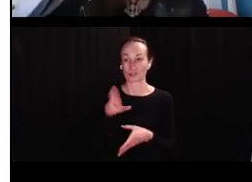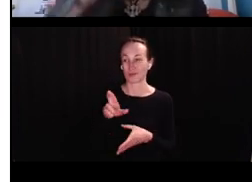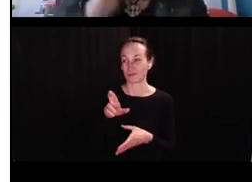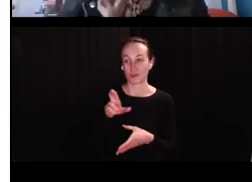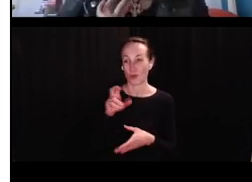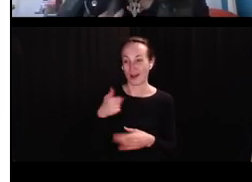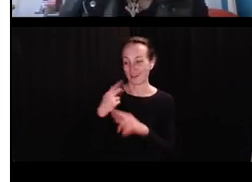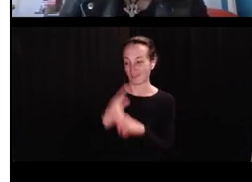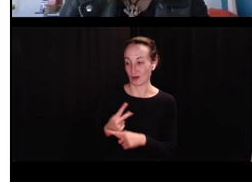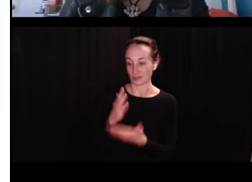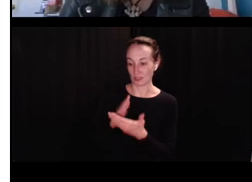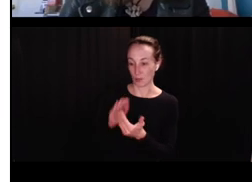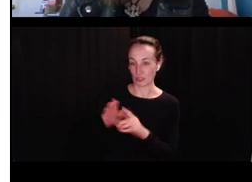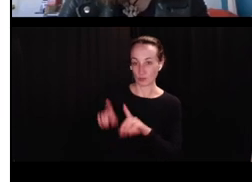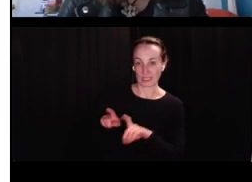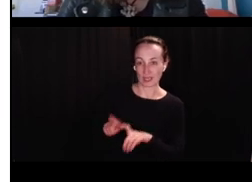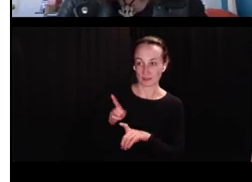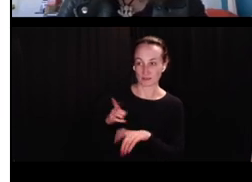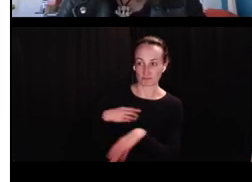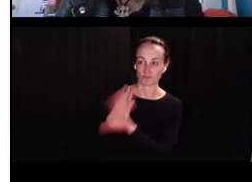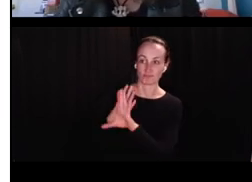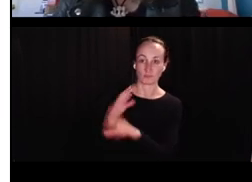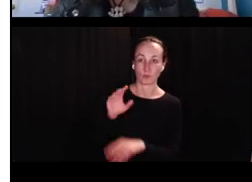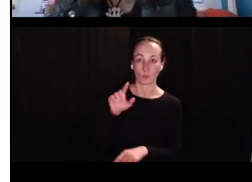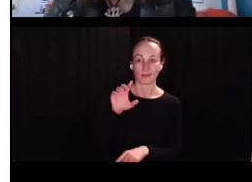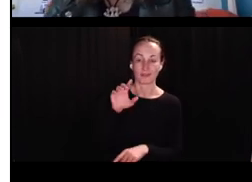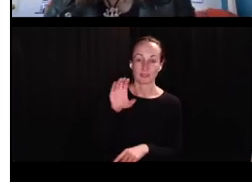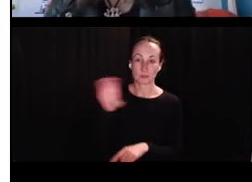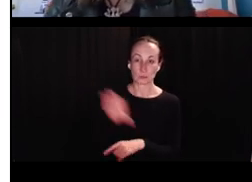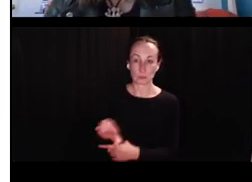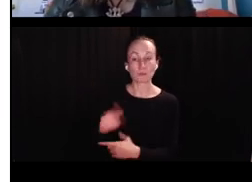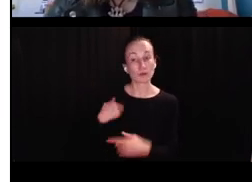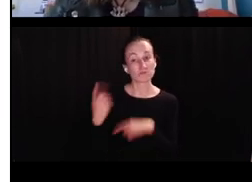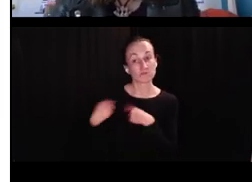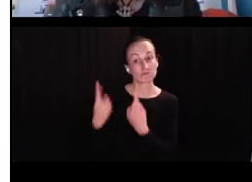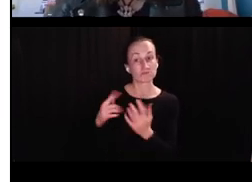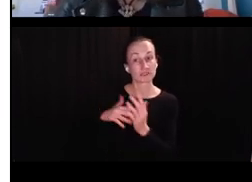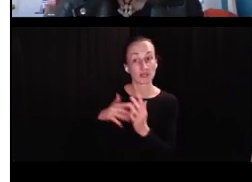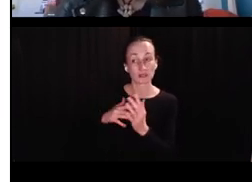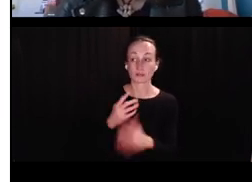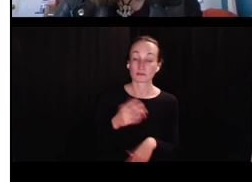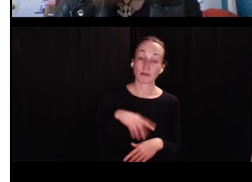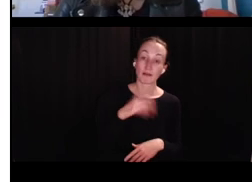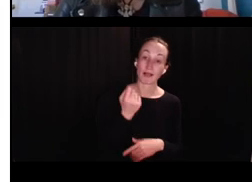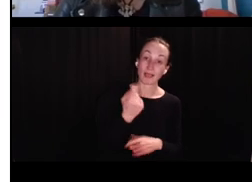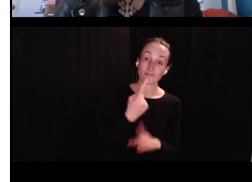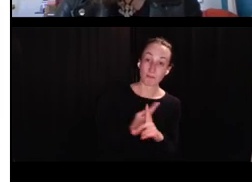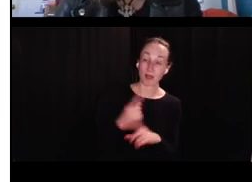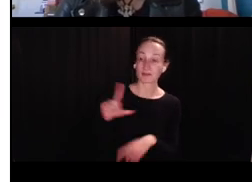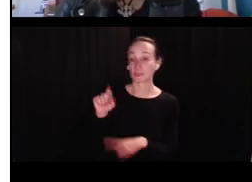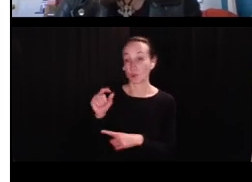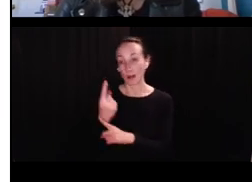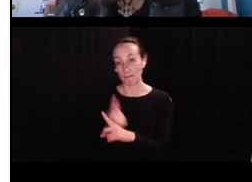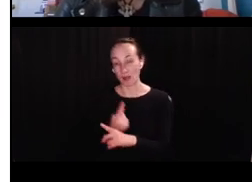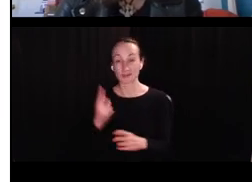to probably be halted until we can do in-person unless I can figure out some way to, to test this, um, over zoom. We have had success